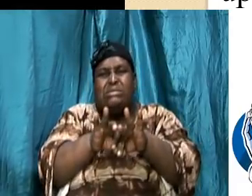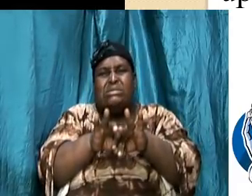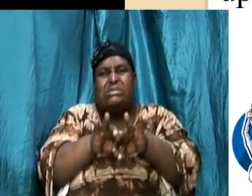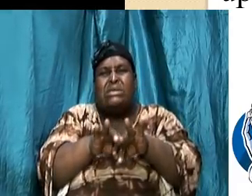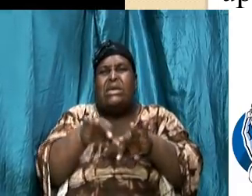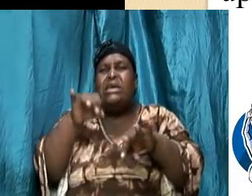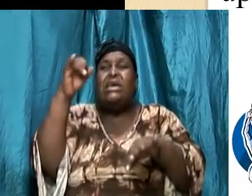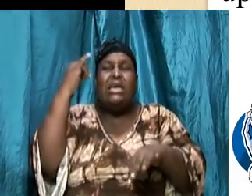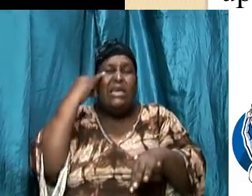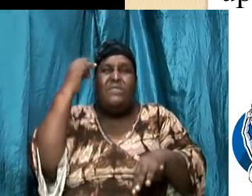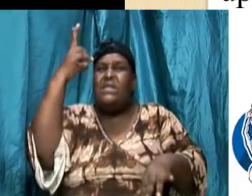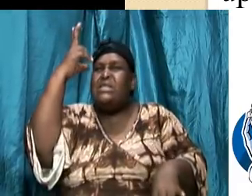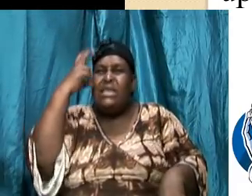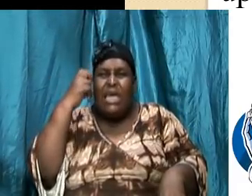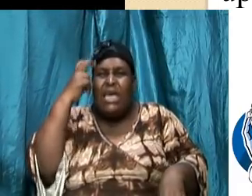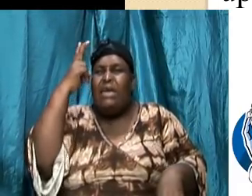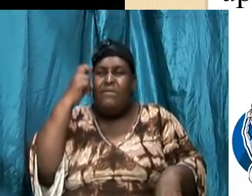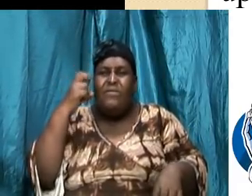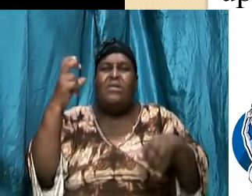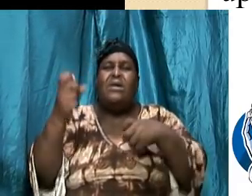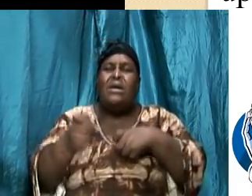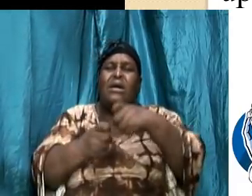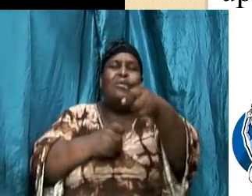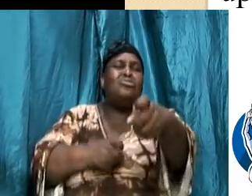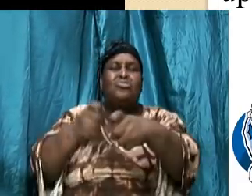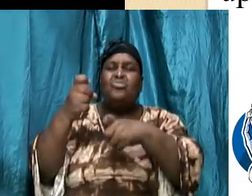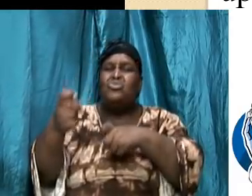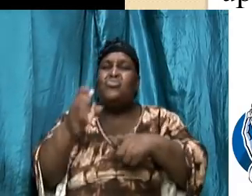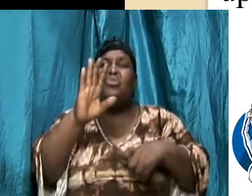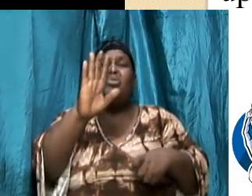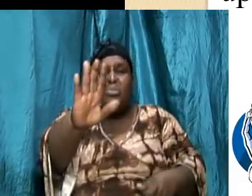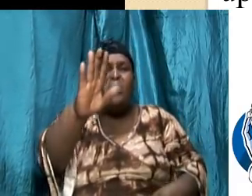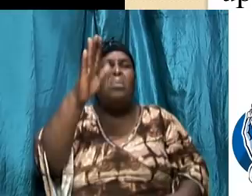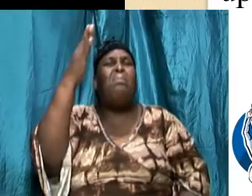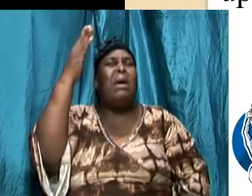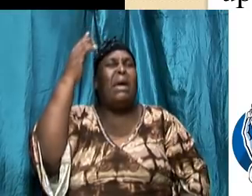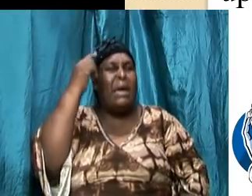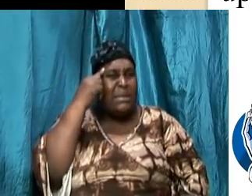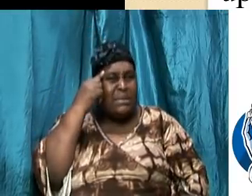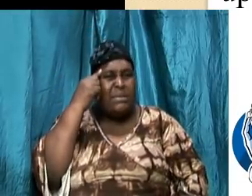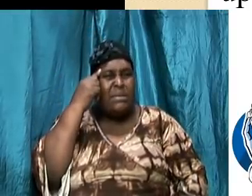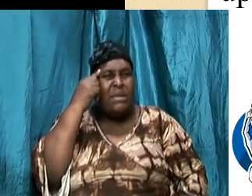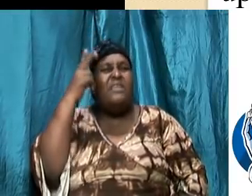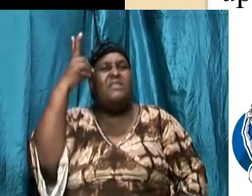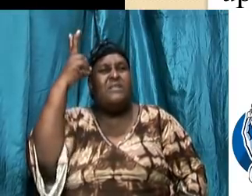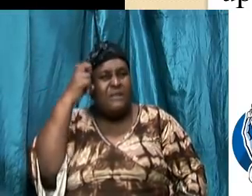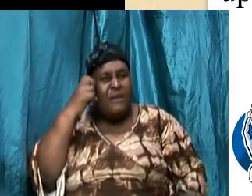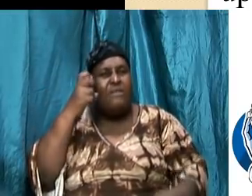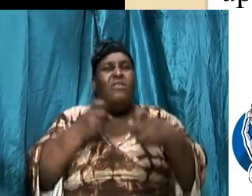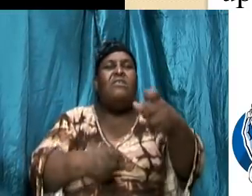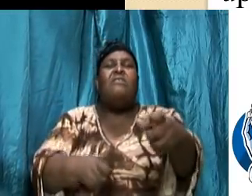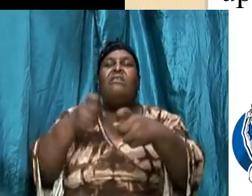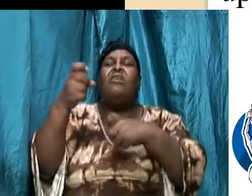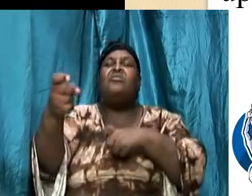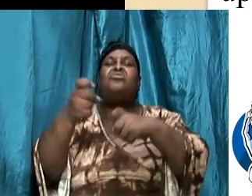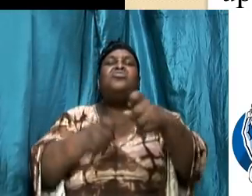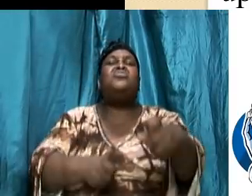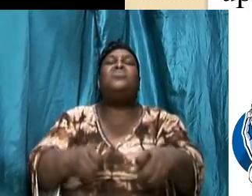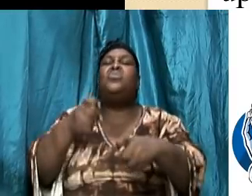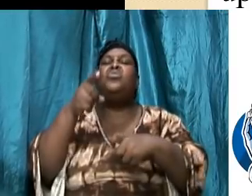he gets to control the mind he controls the person